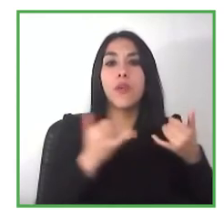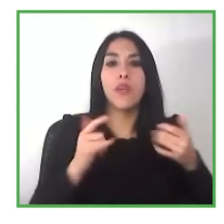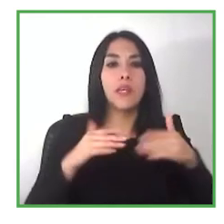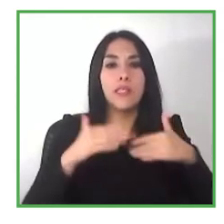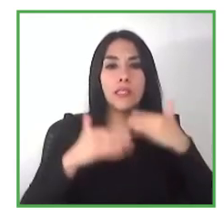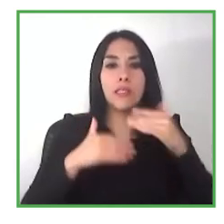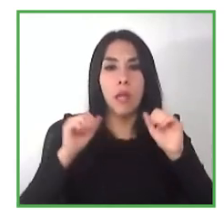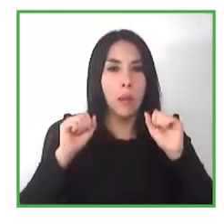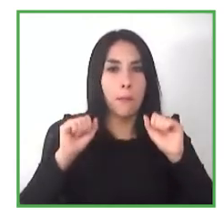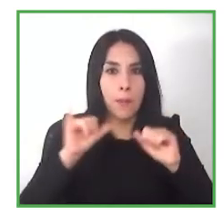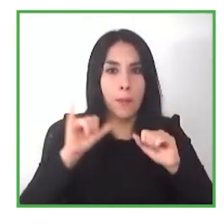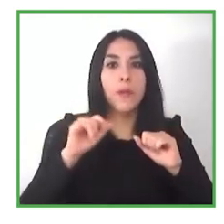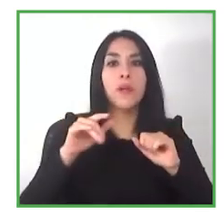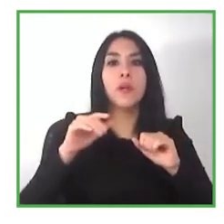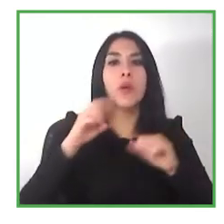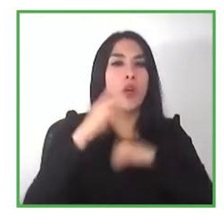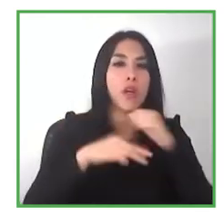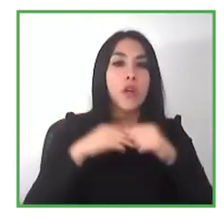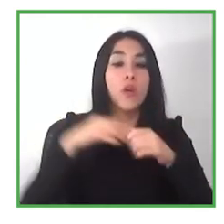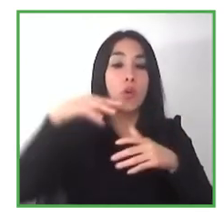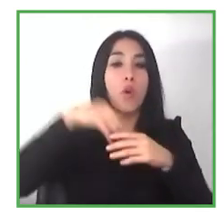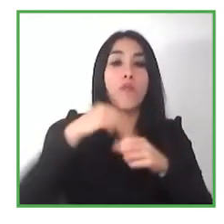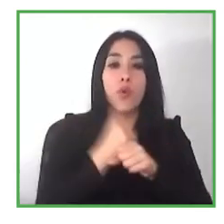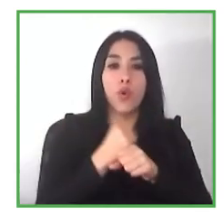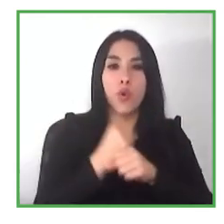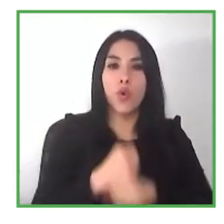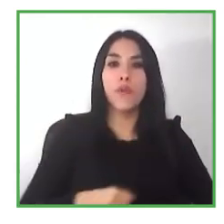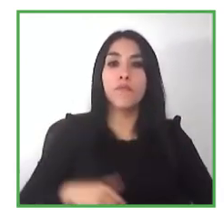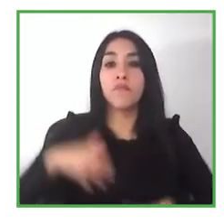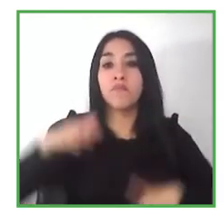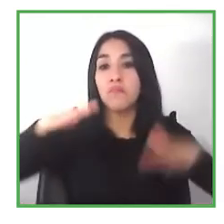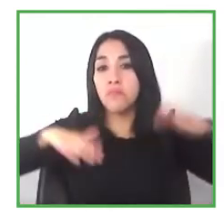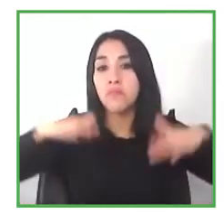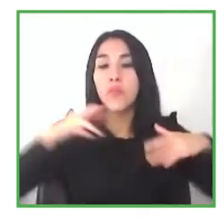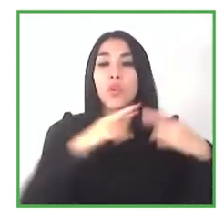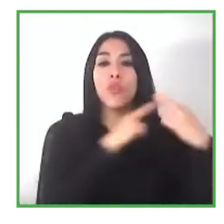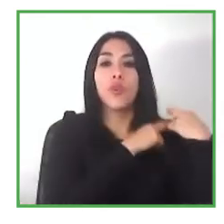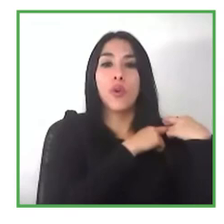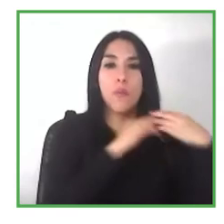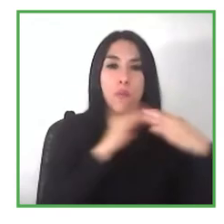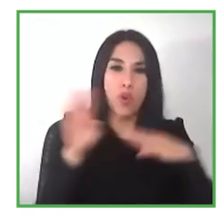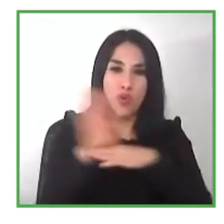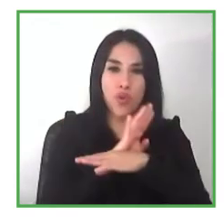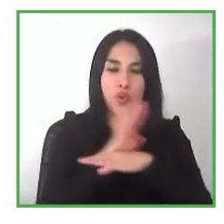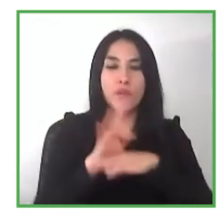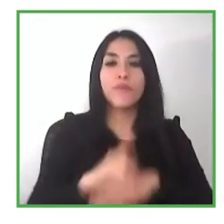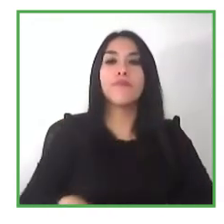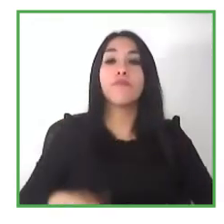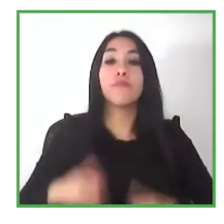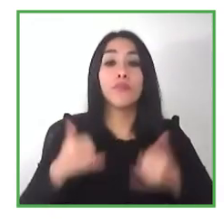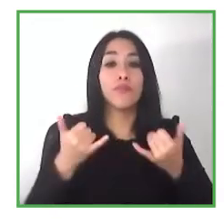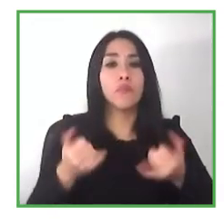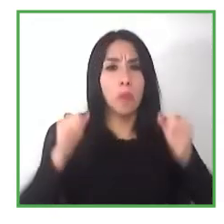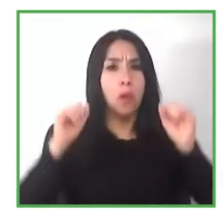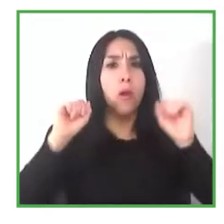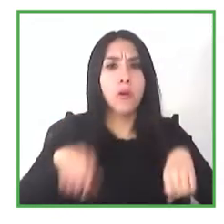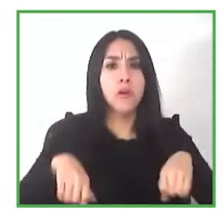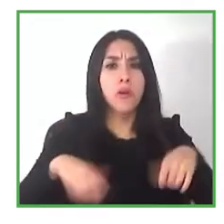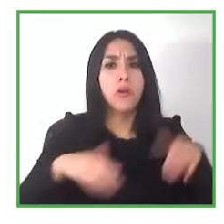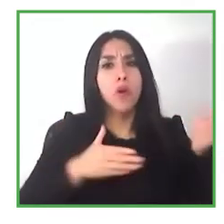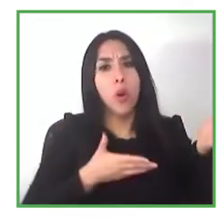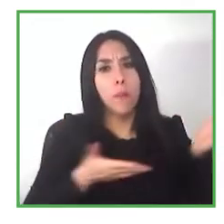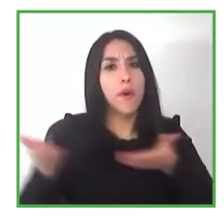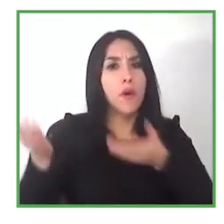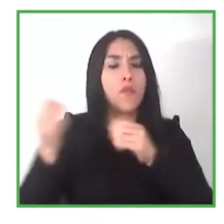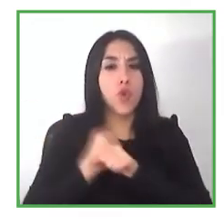gives the chance open the door but then are the the rest of the workers the rest of the employees the the